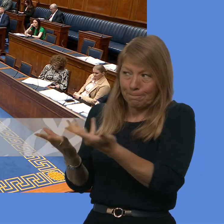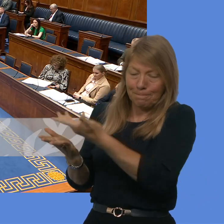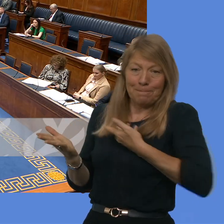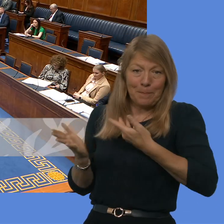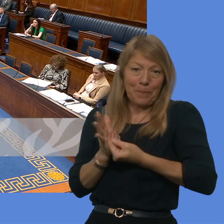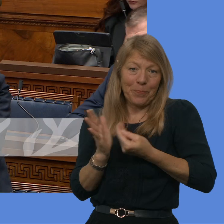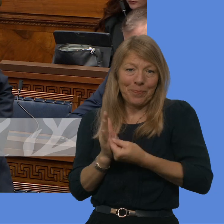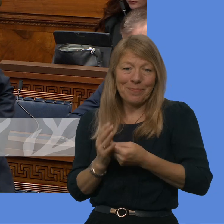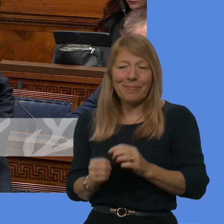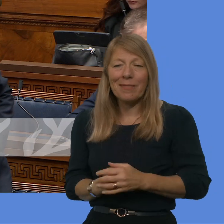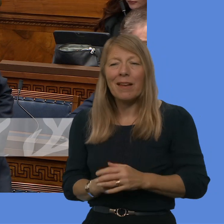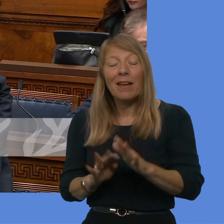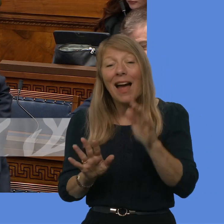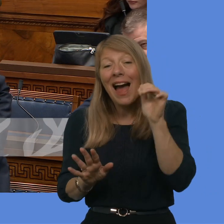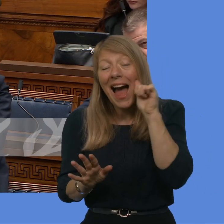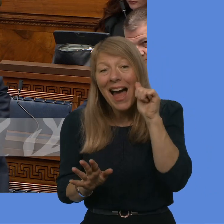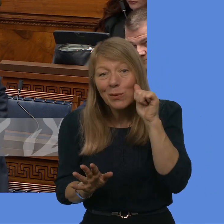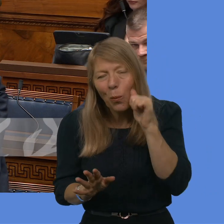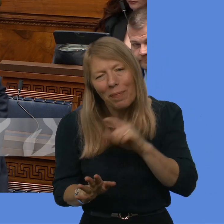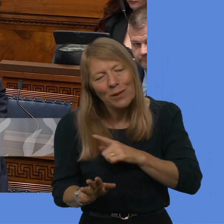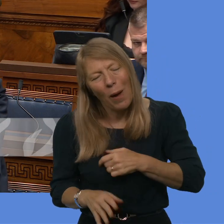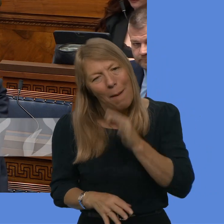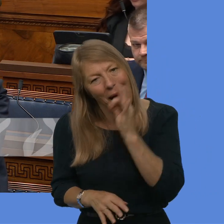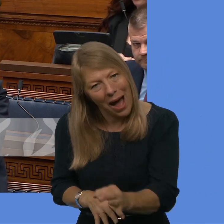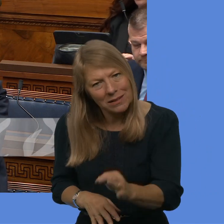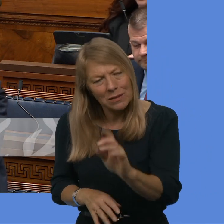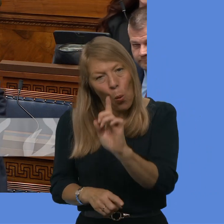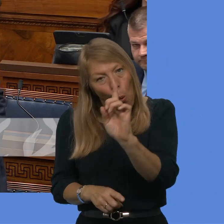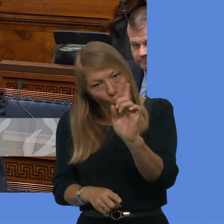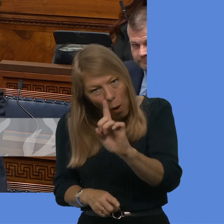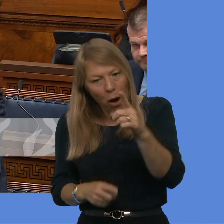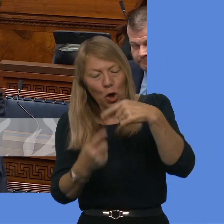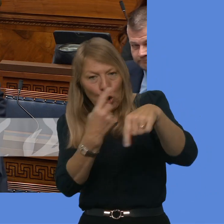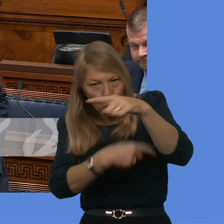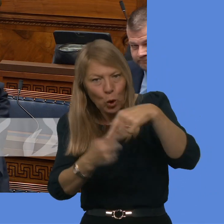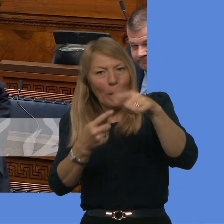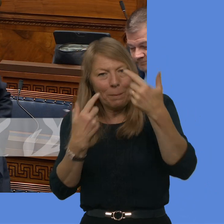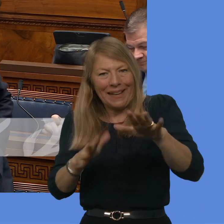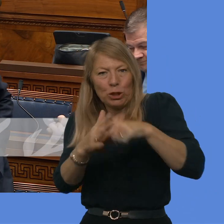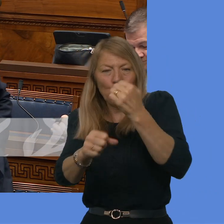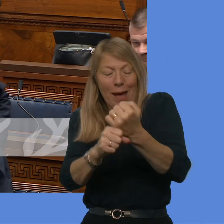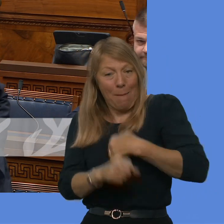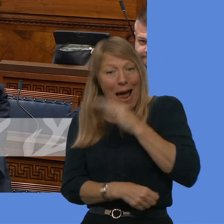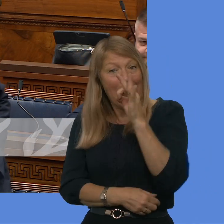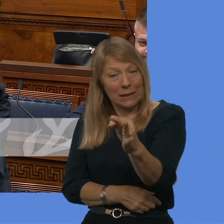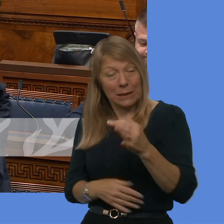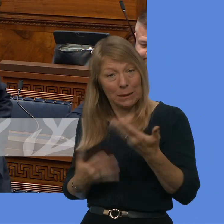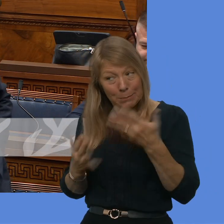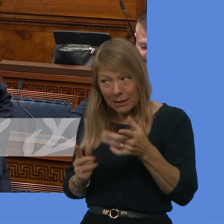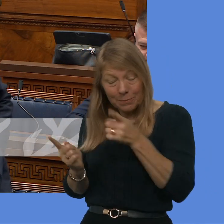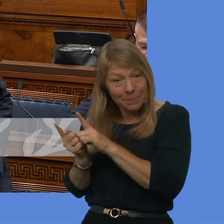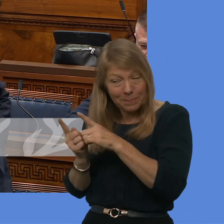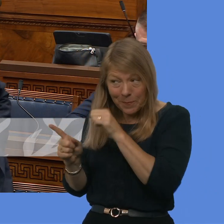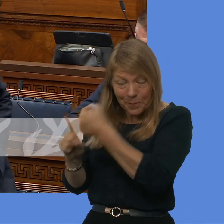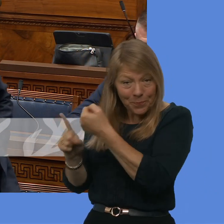Minister, I know how difficult the fiscal position is. That's why I asked you what representations your office, the head of devolved government here, led by the First and Deputy